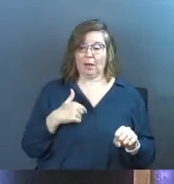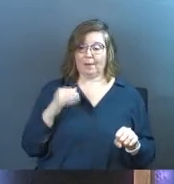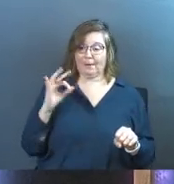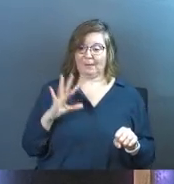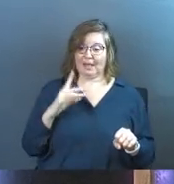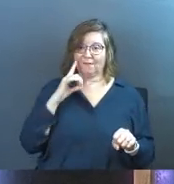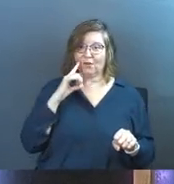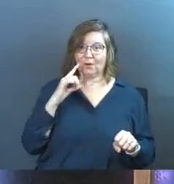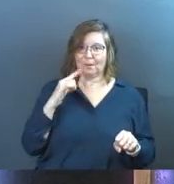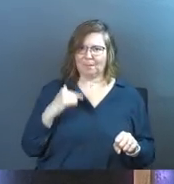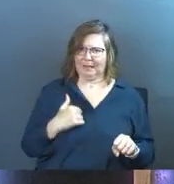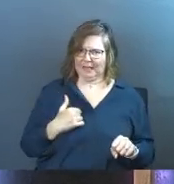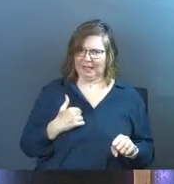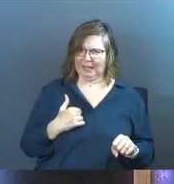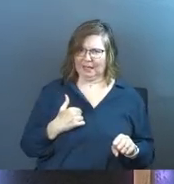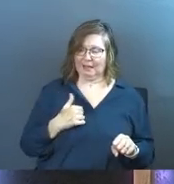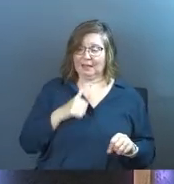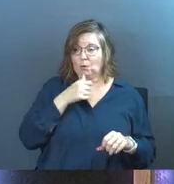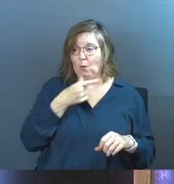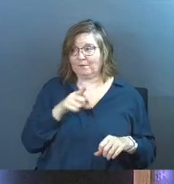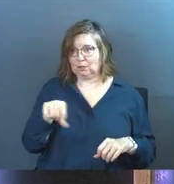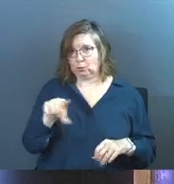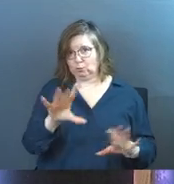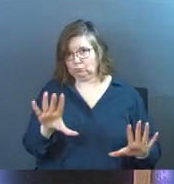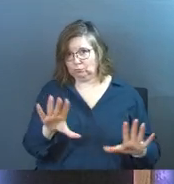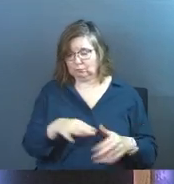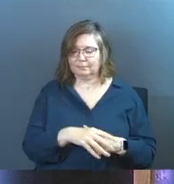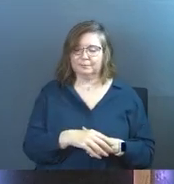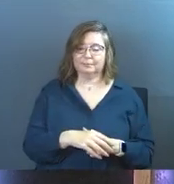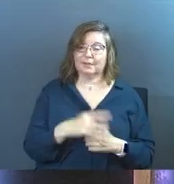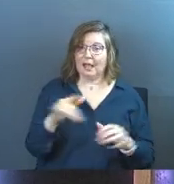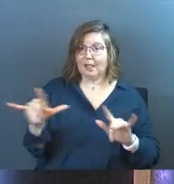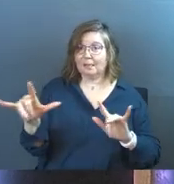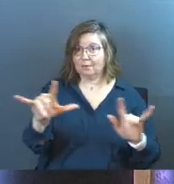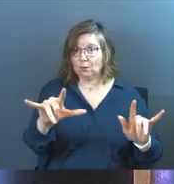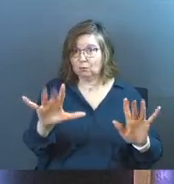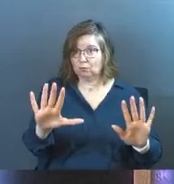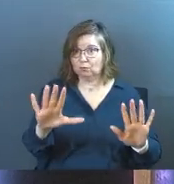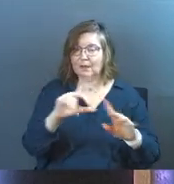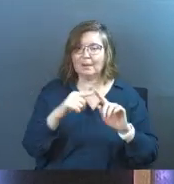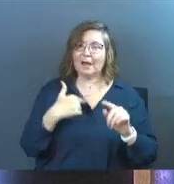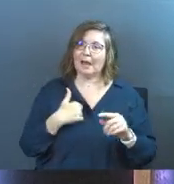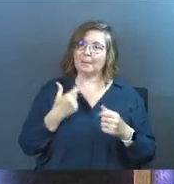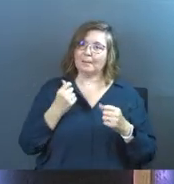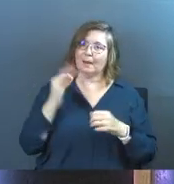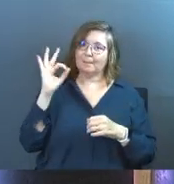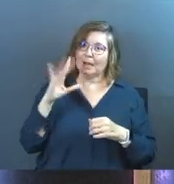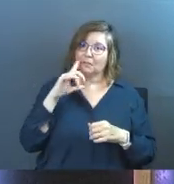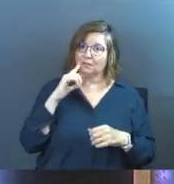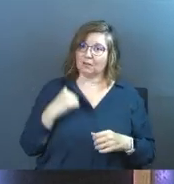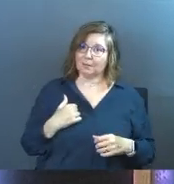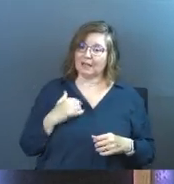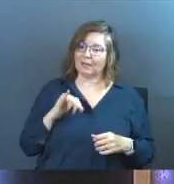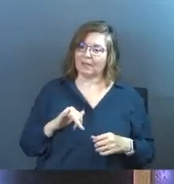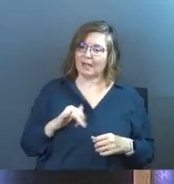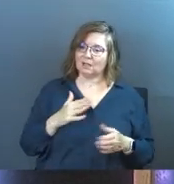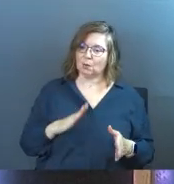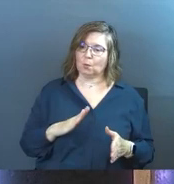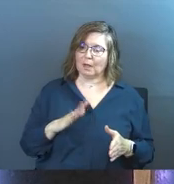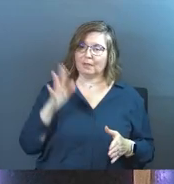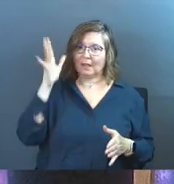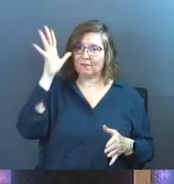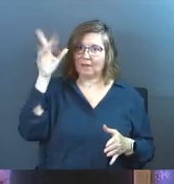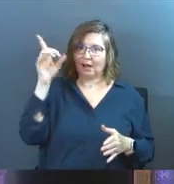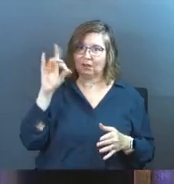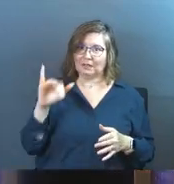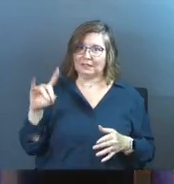a pastor for me. No offense to the rest of you. I love you, but I'm a pastor for me. That's the way my